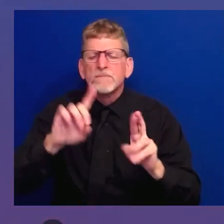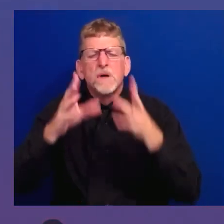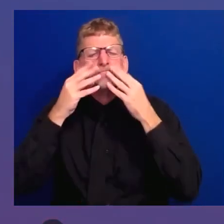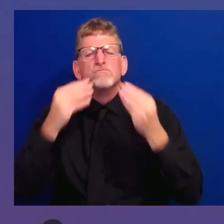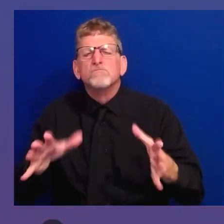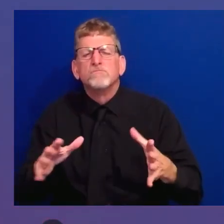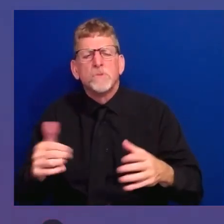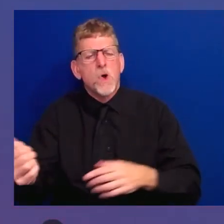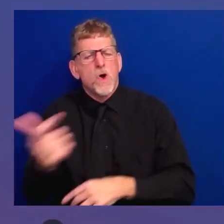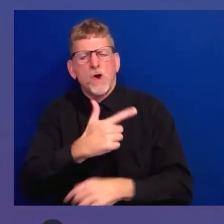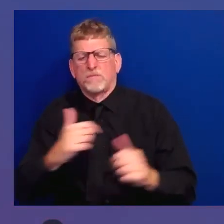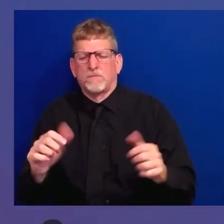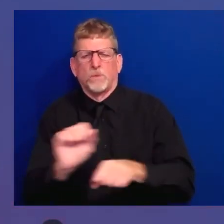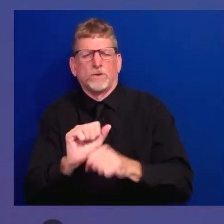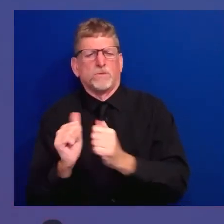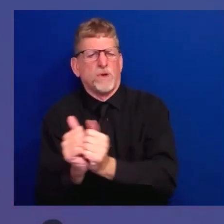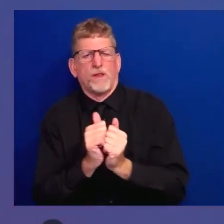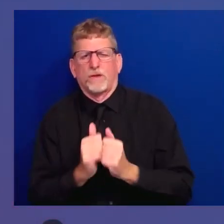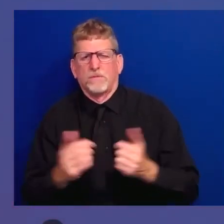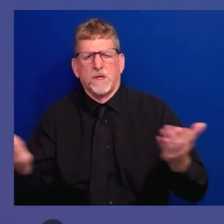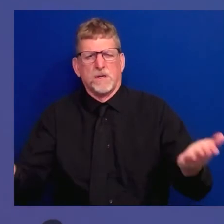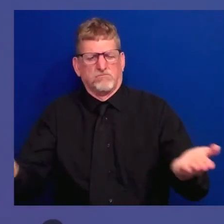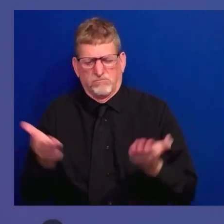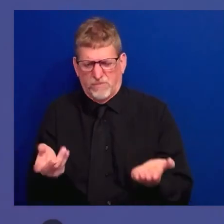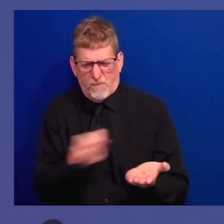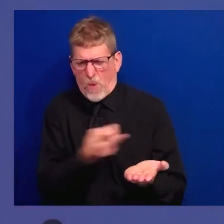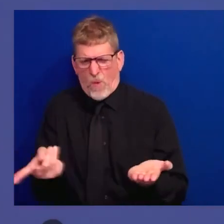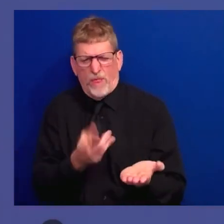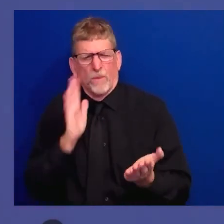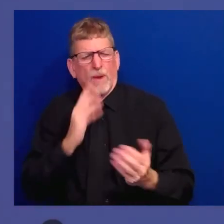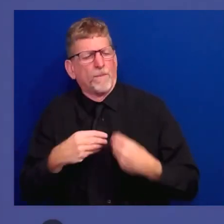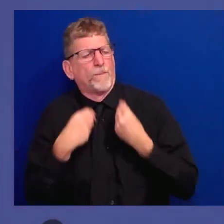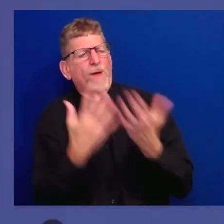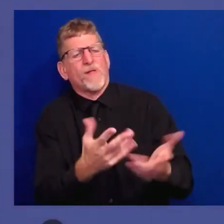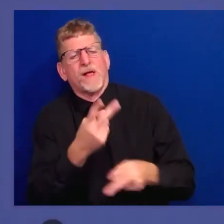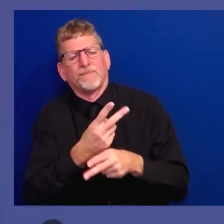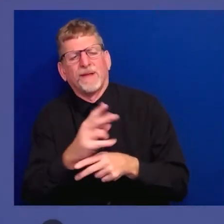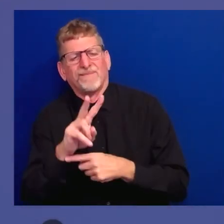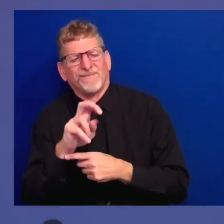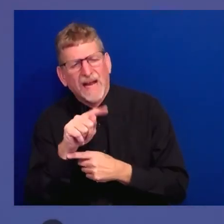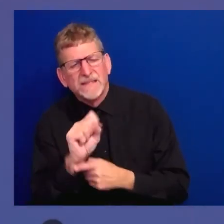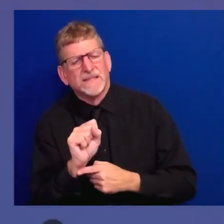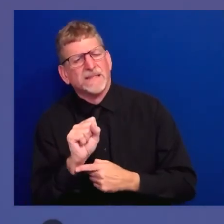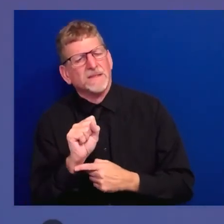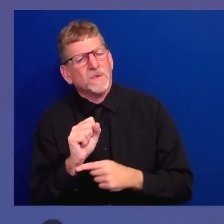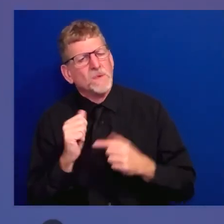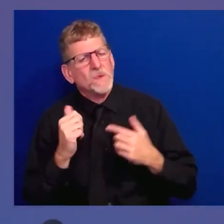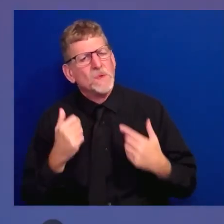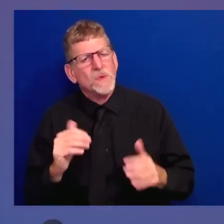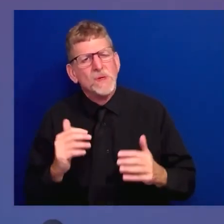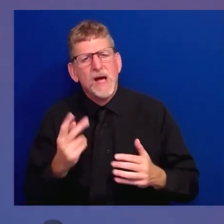veterans and their families. And let's get those bills to my desk so I can sign them immediately. Immediately.